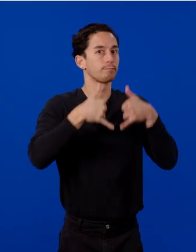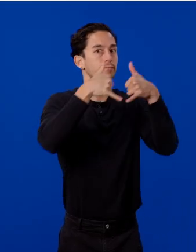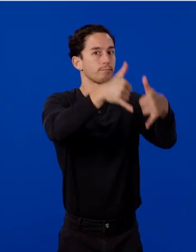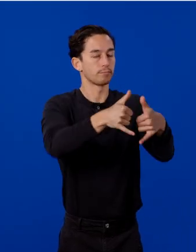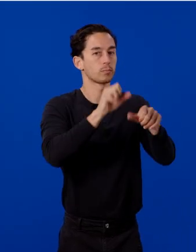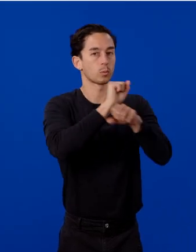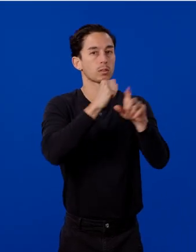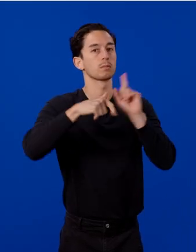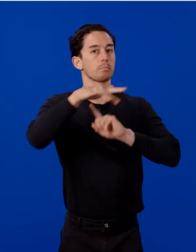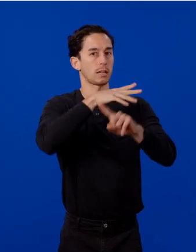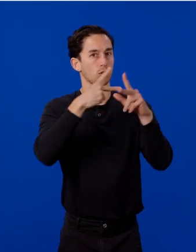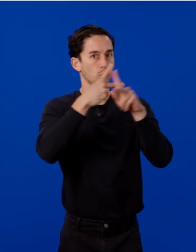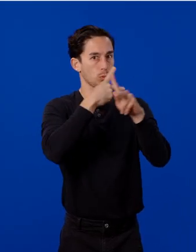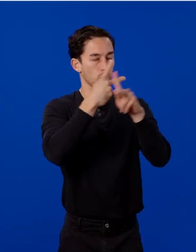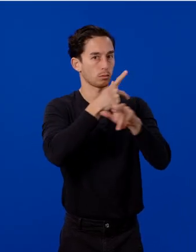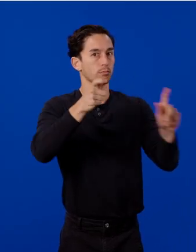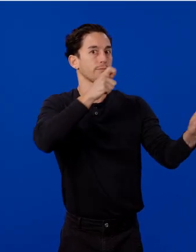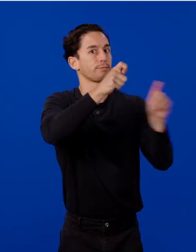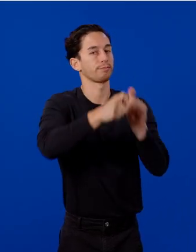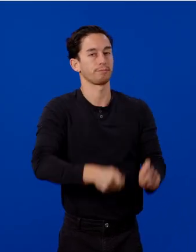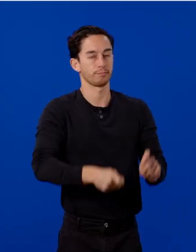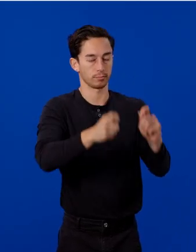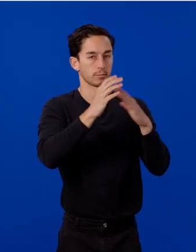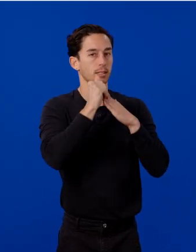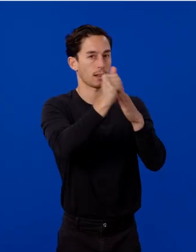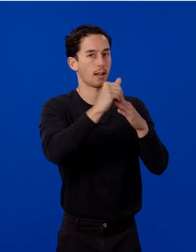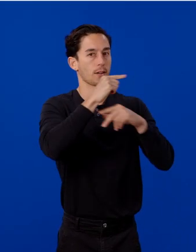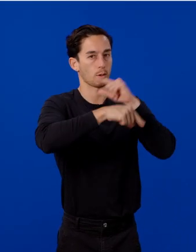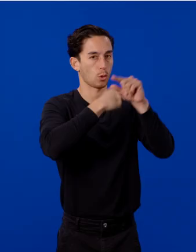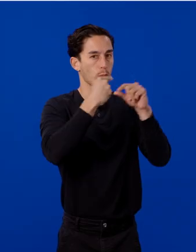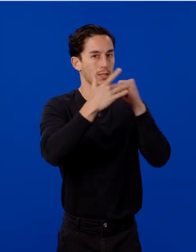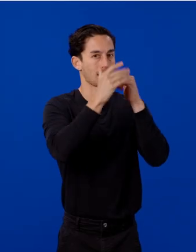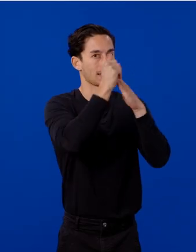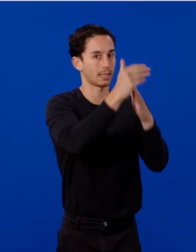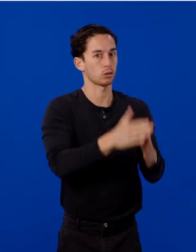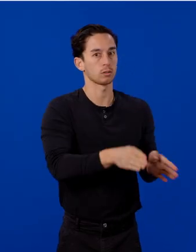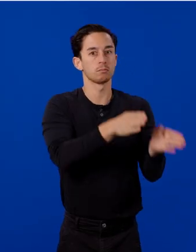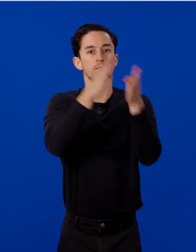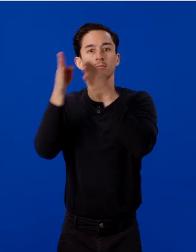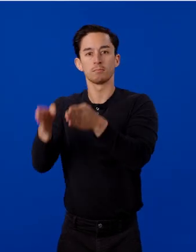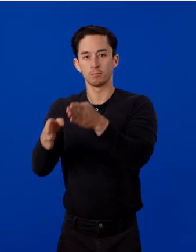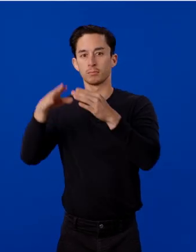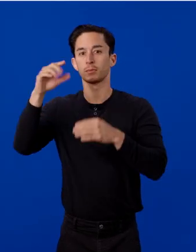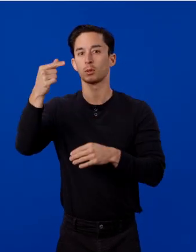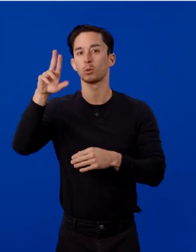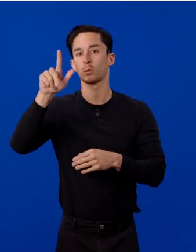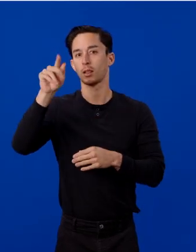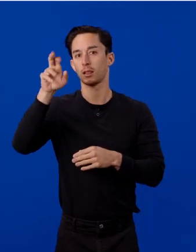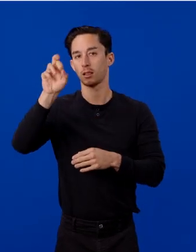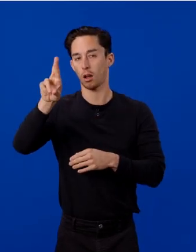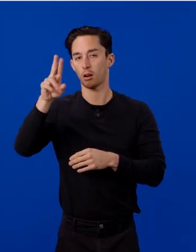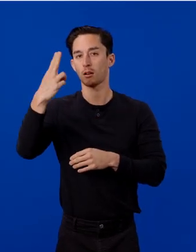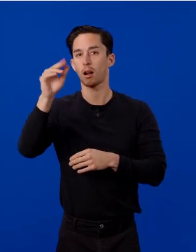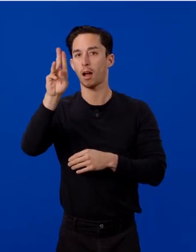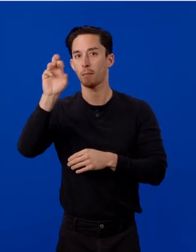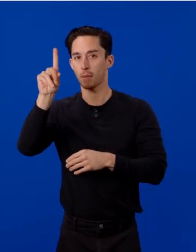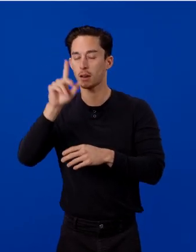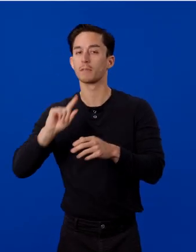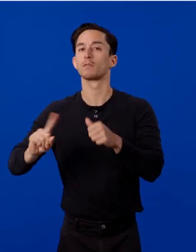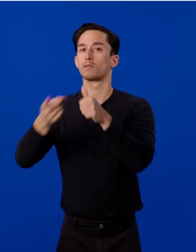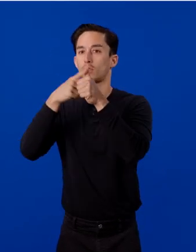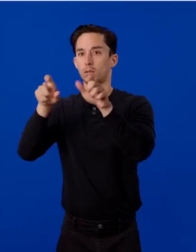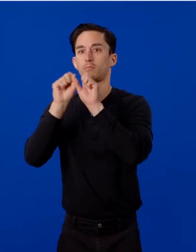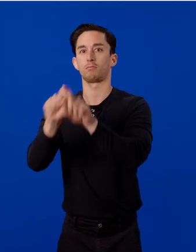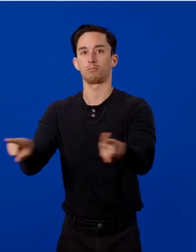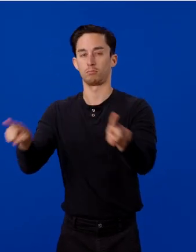shaped platforms and guided global tech leaders. Next, we'll hear from Gulzar Hamid, a hobbyist developer who just released his very first VR